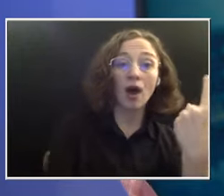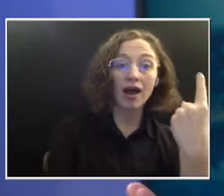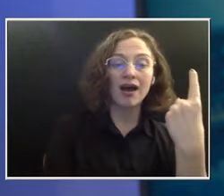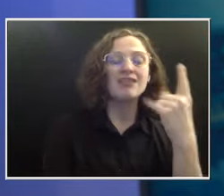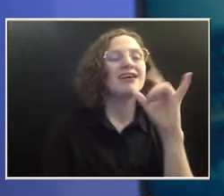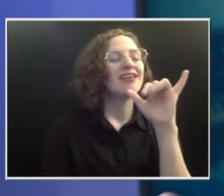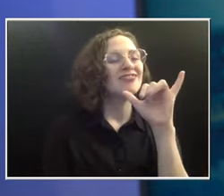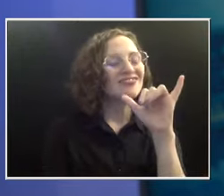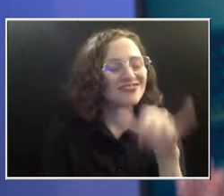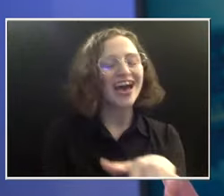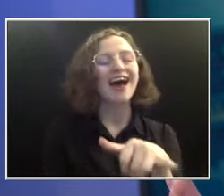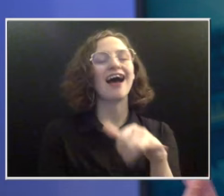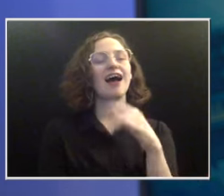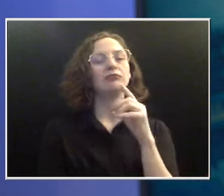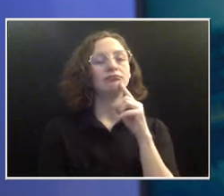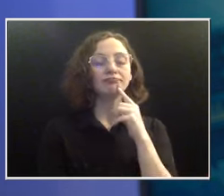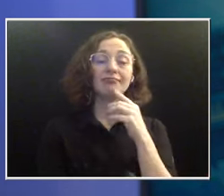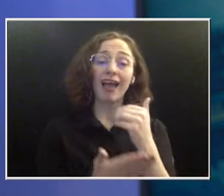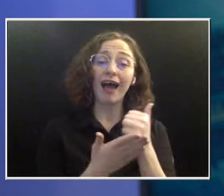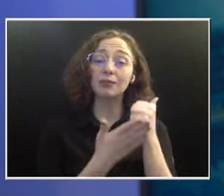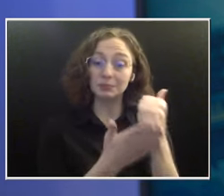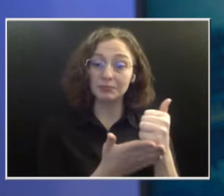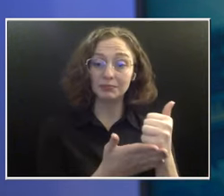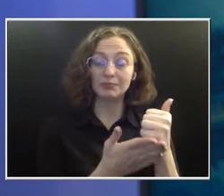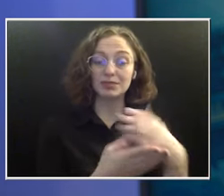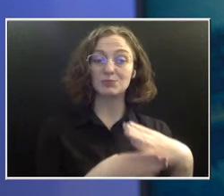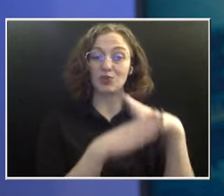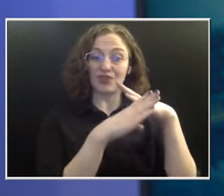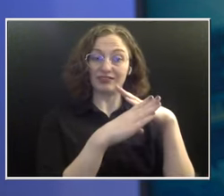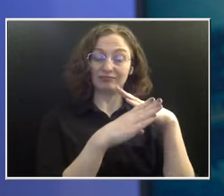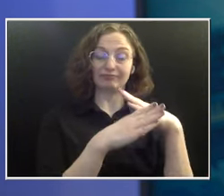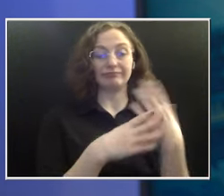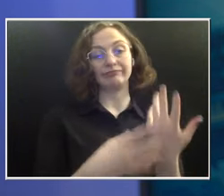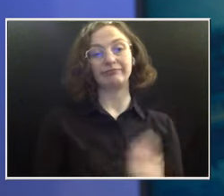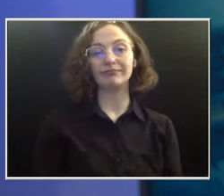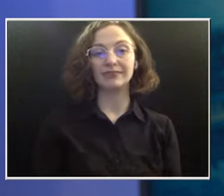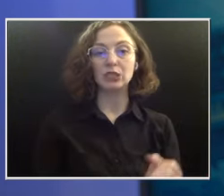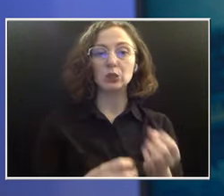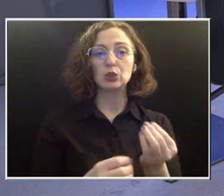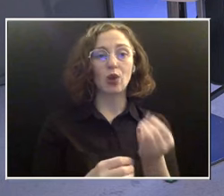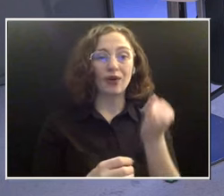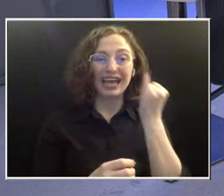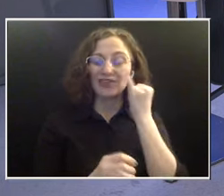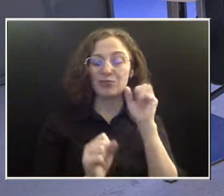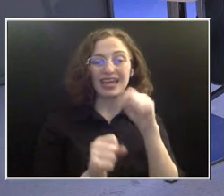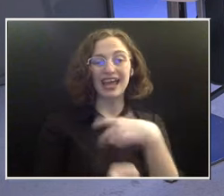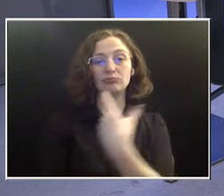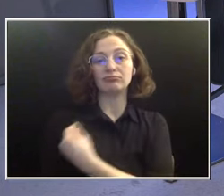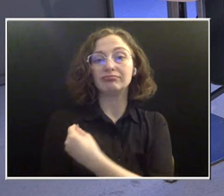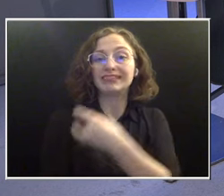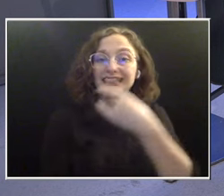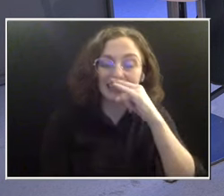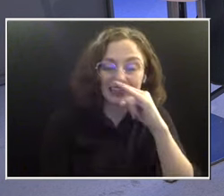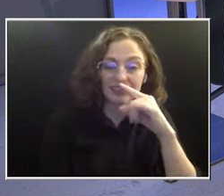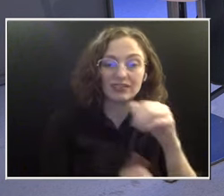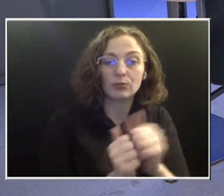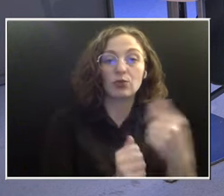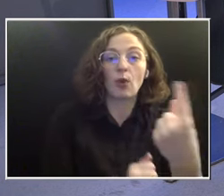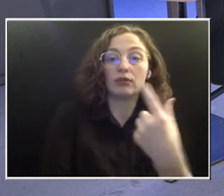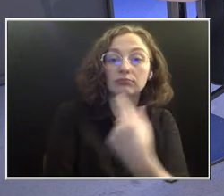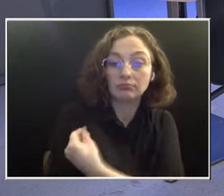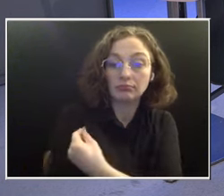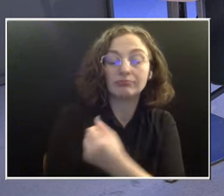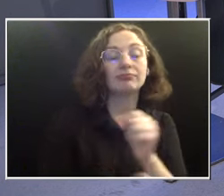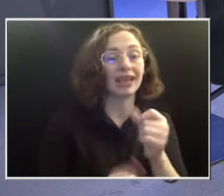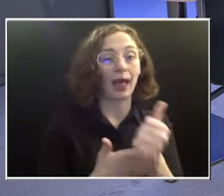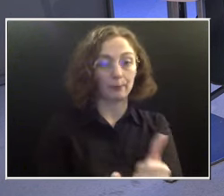can even give them one shot, that is looking to help protect them. And I think that we have some stats from the CDC